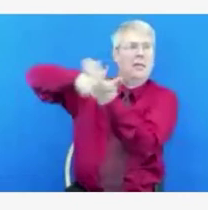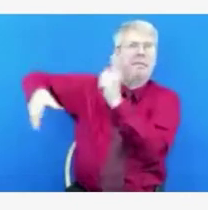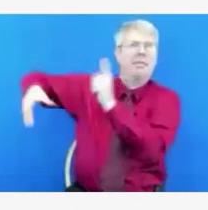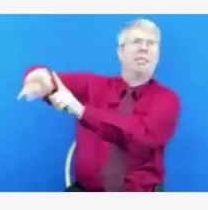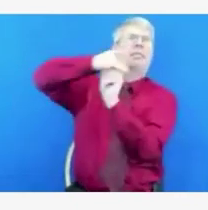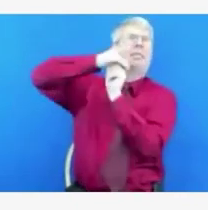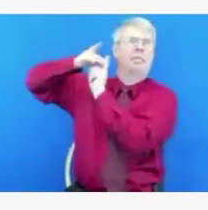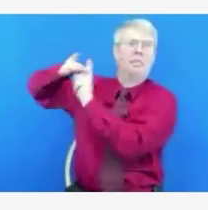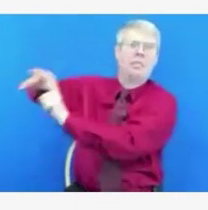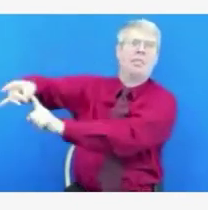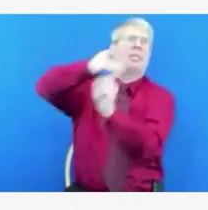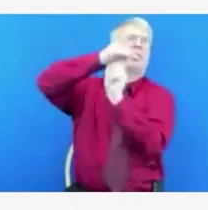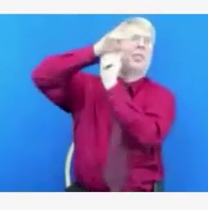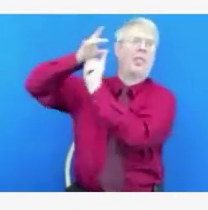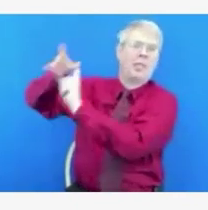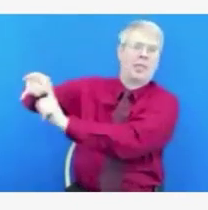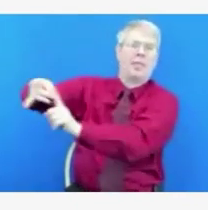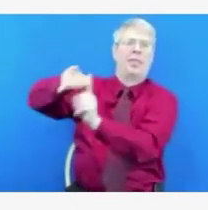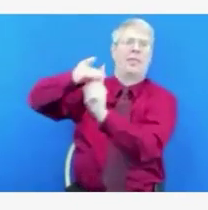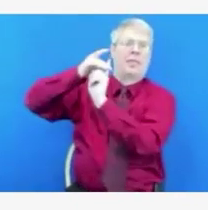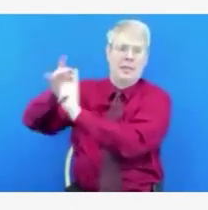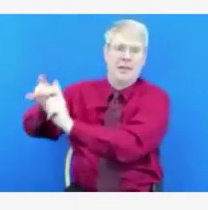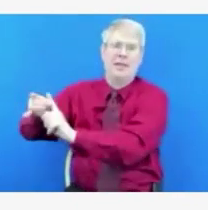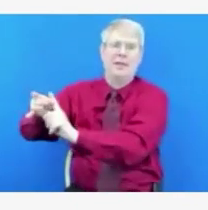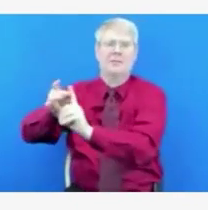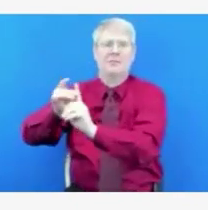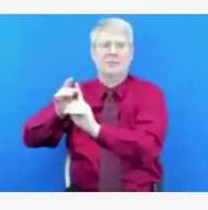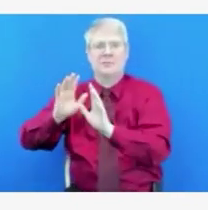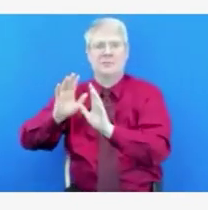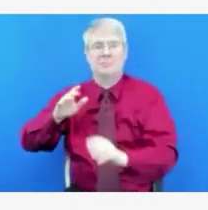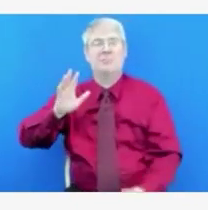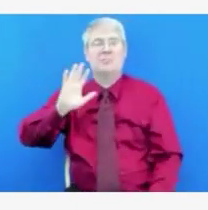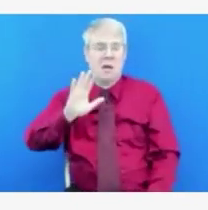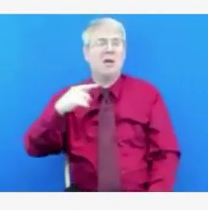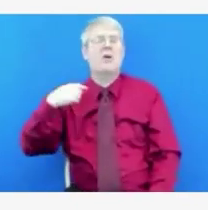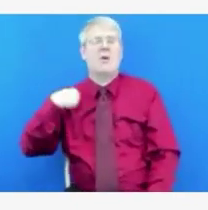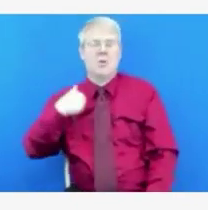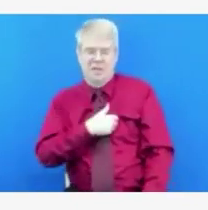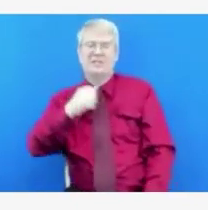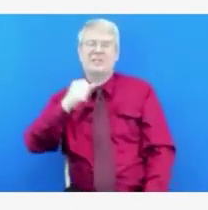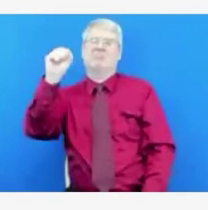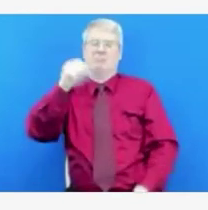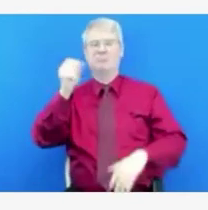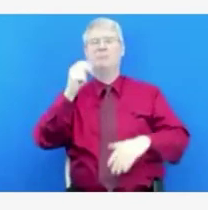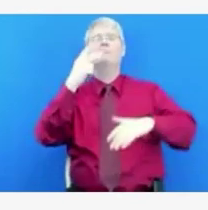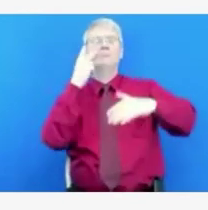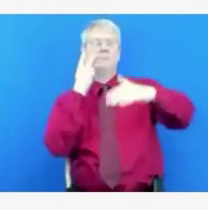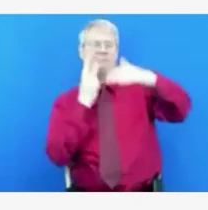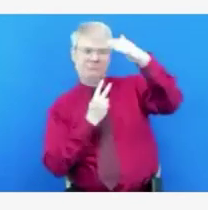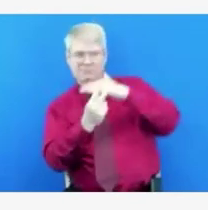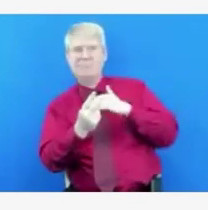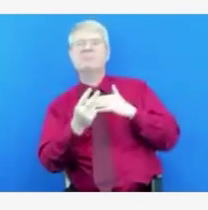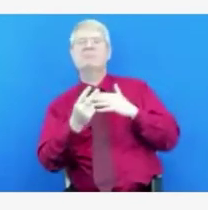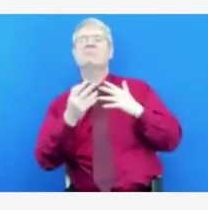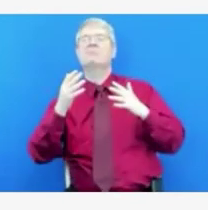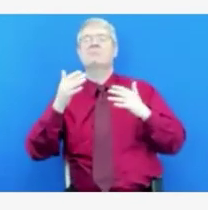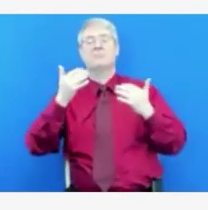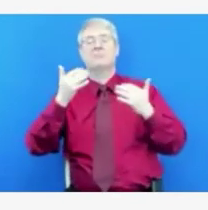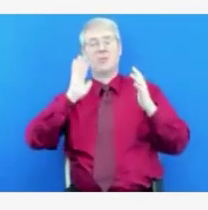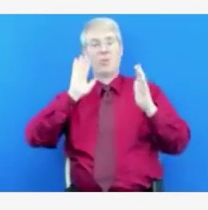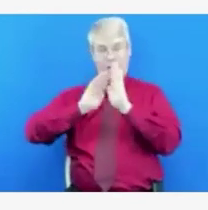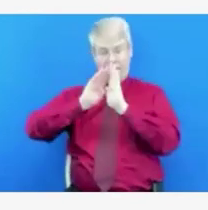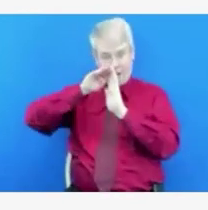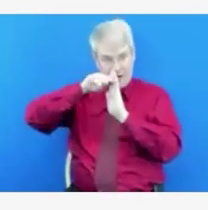surges periodically and as they occur, hopefully they won't be as severe because at least